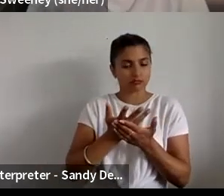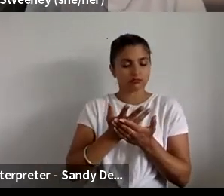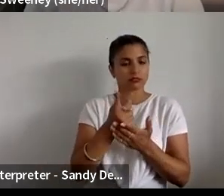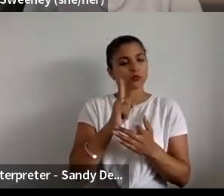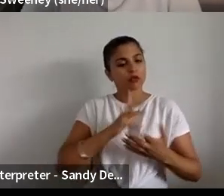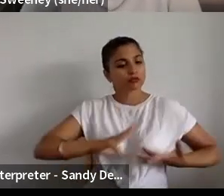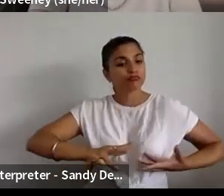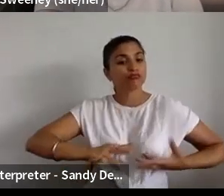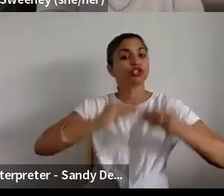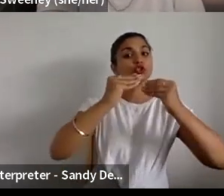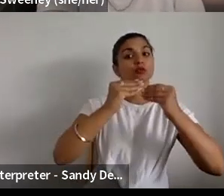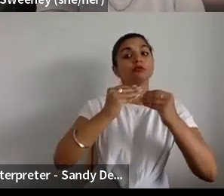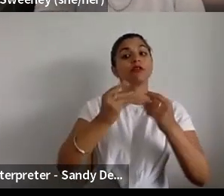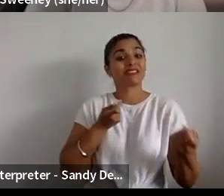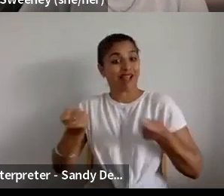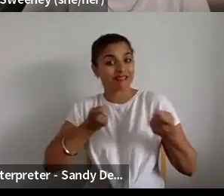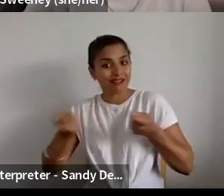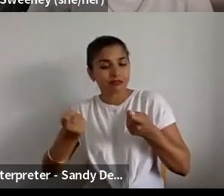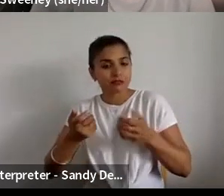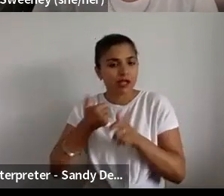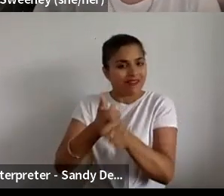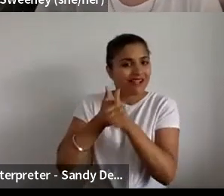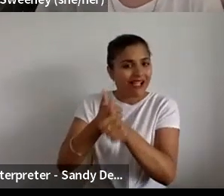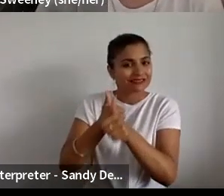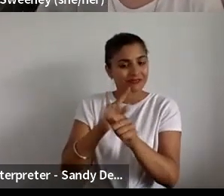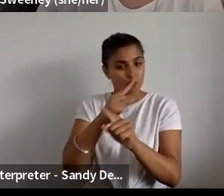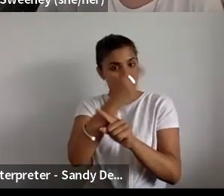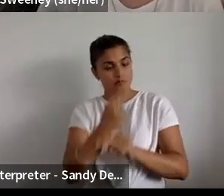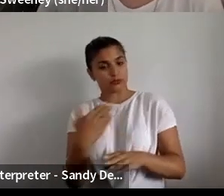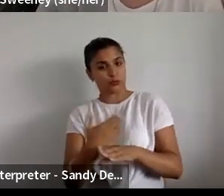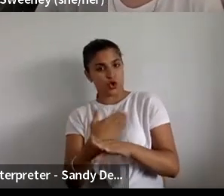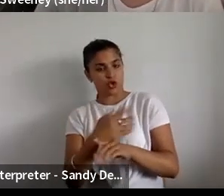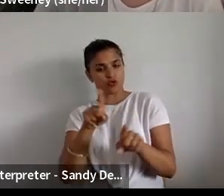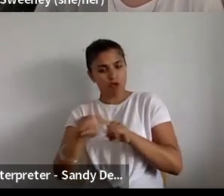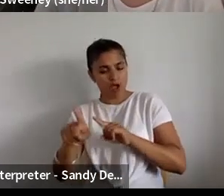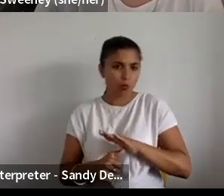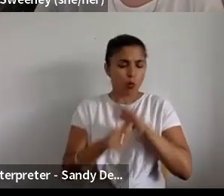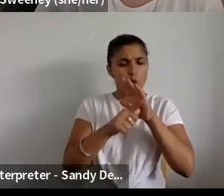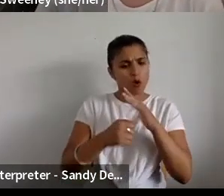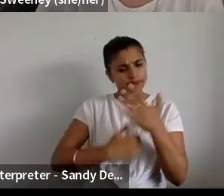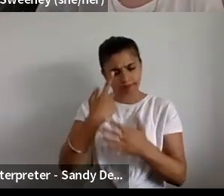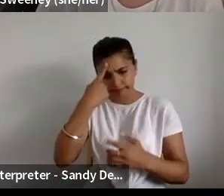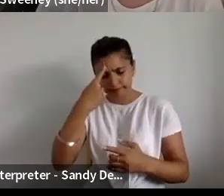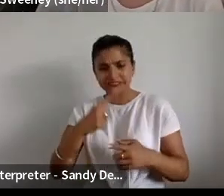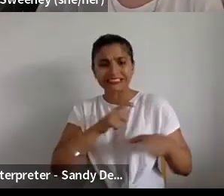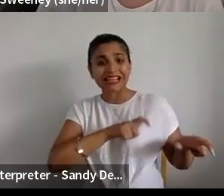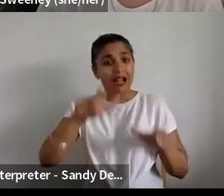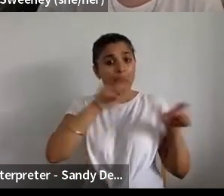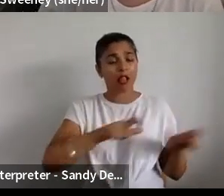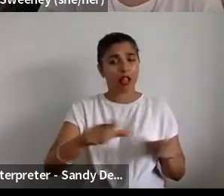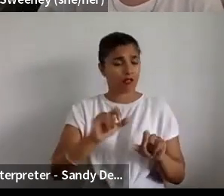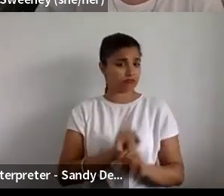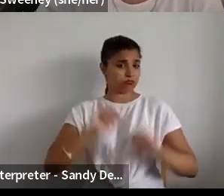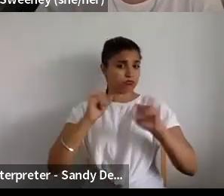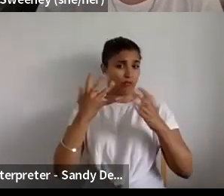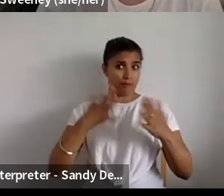and advocate. They put artists and arts worker development at the core of their practice, believing sustainability is in crisis and